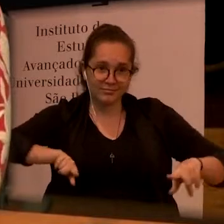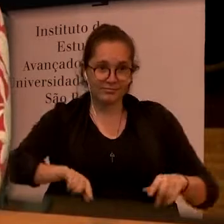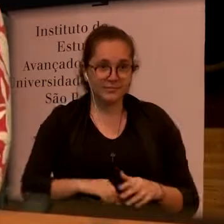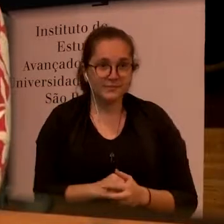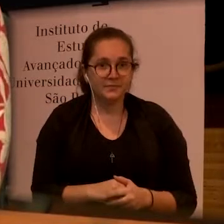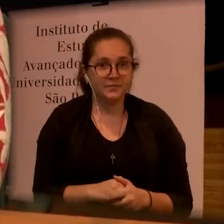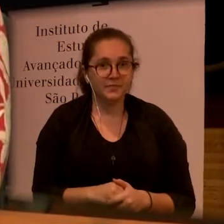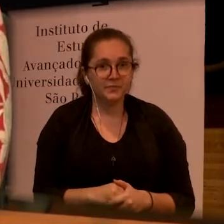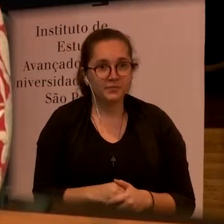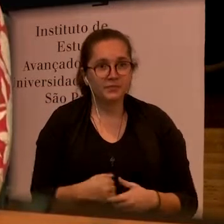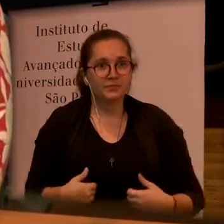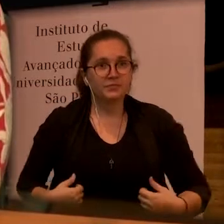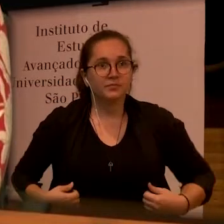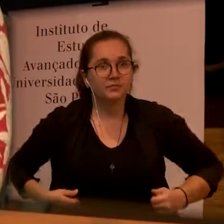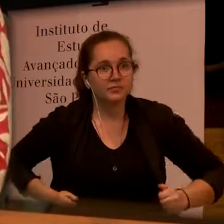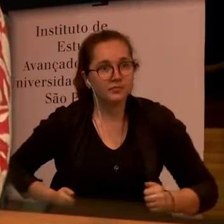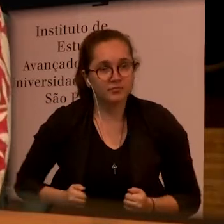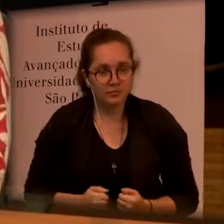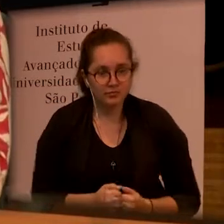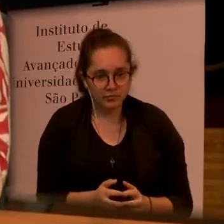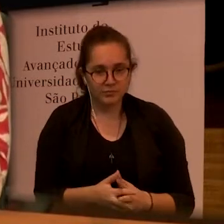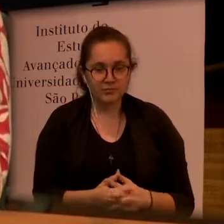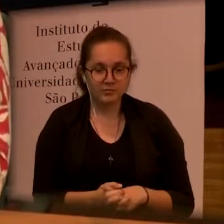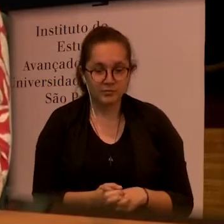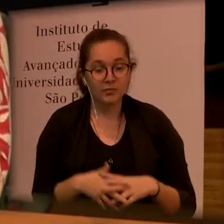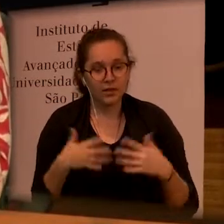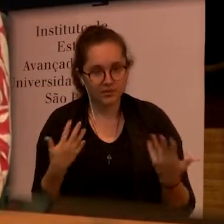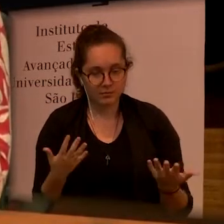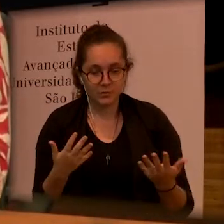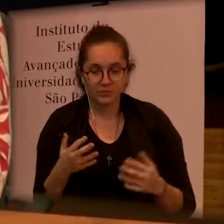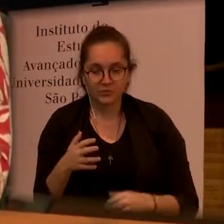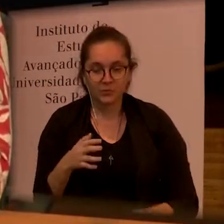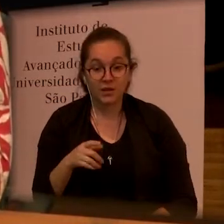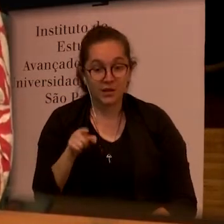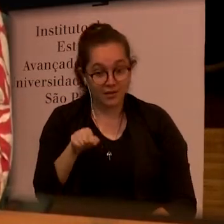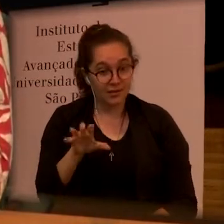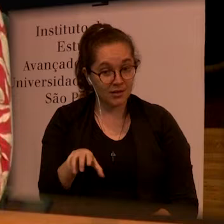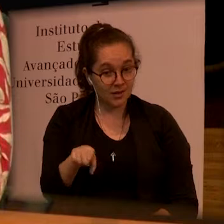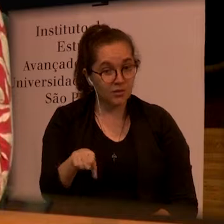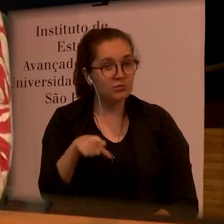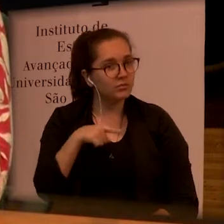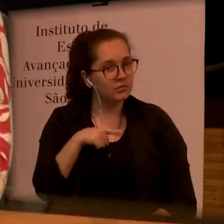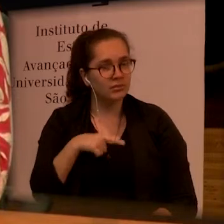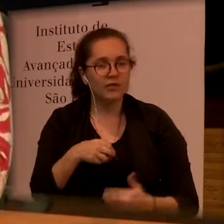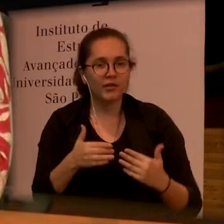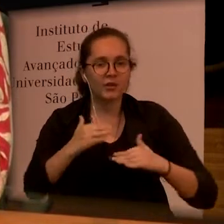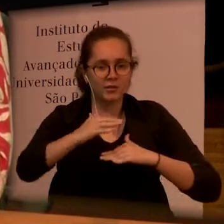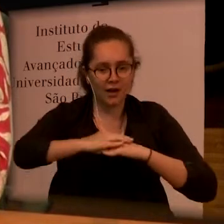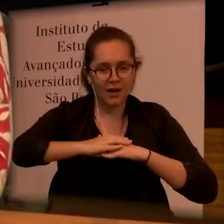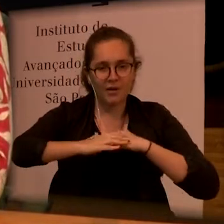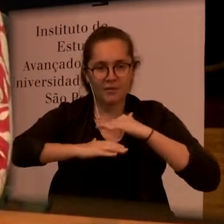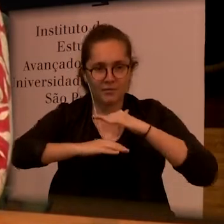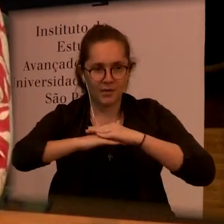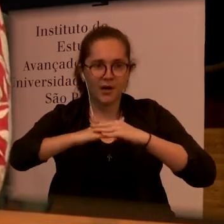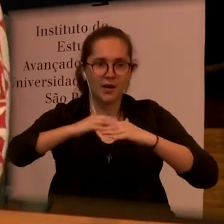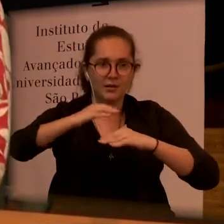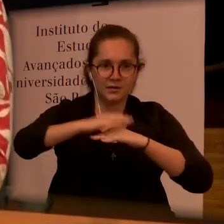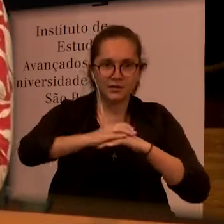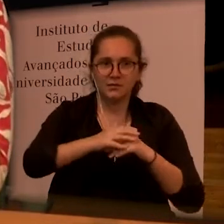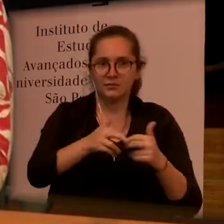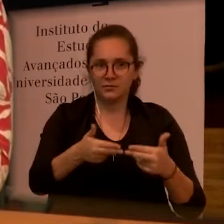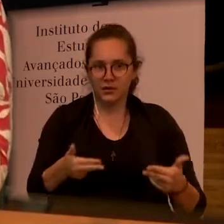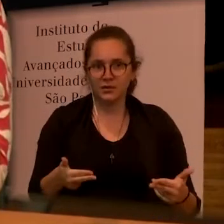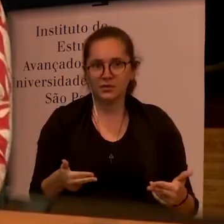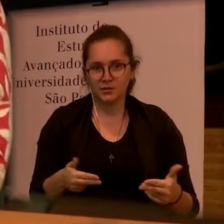multidimensionality to gender and disability in general but I again I'm only an epidemiologist I'm more of a numbers person